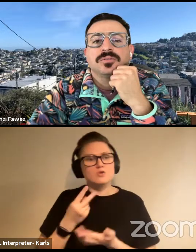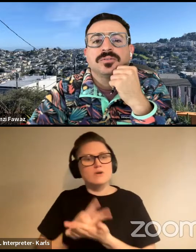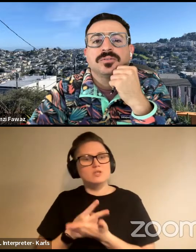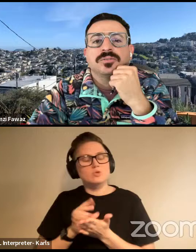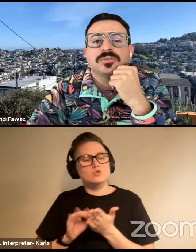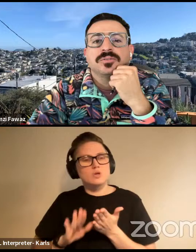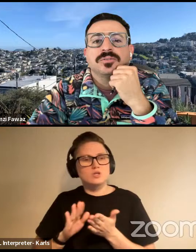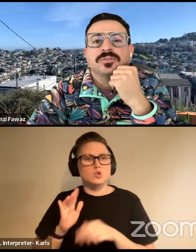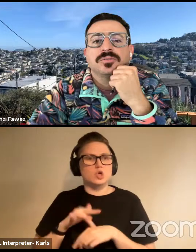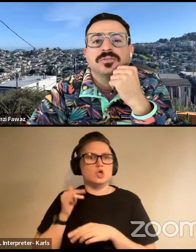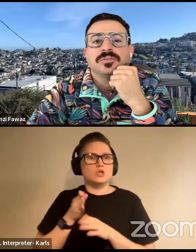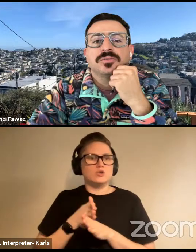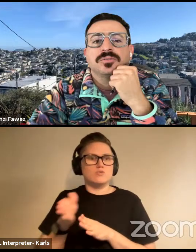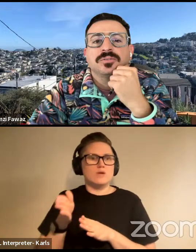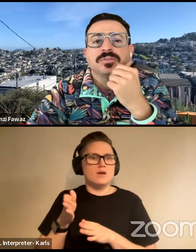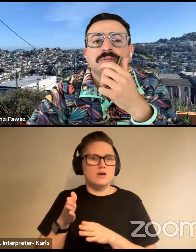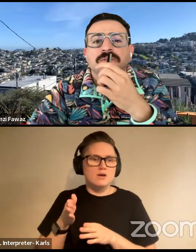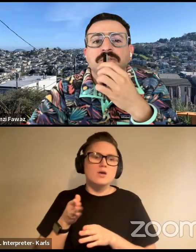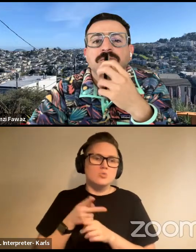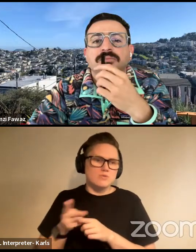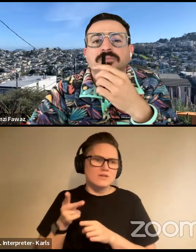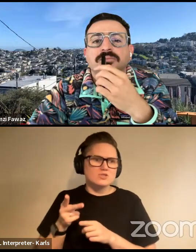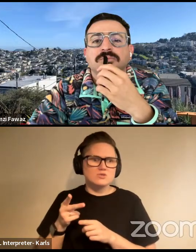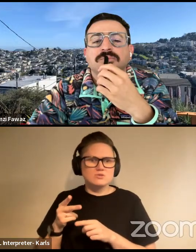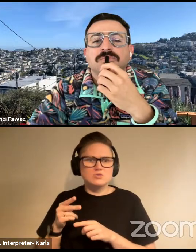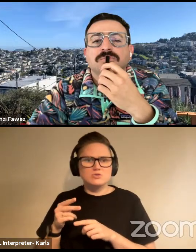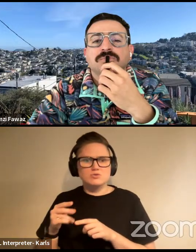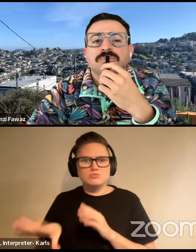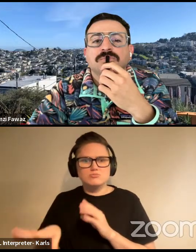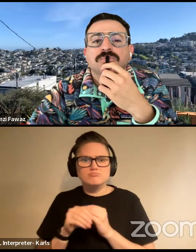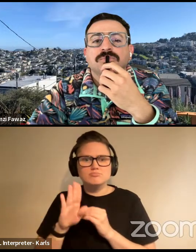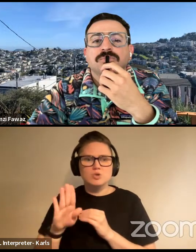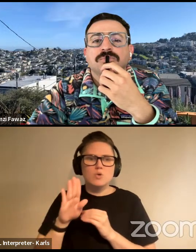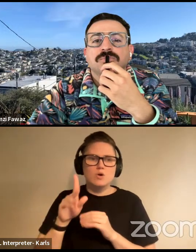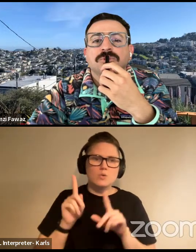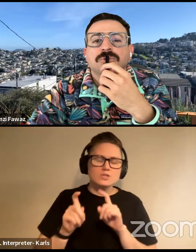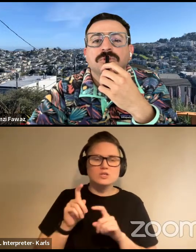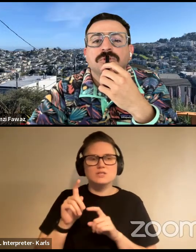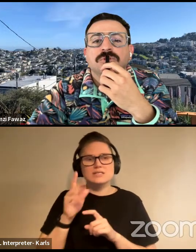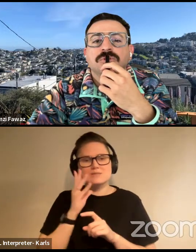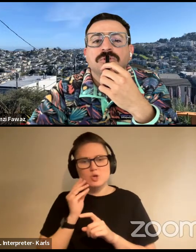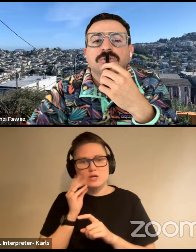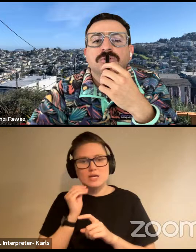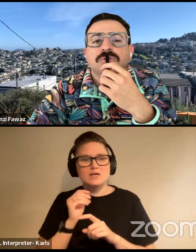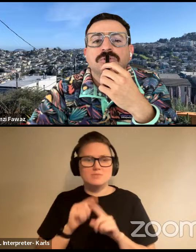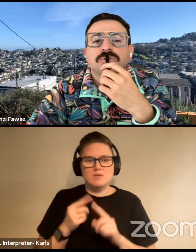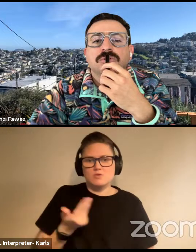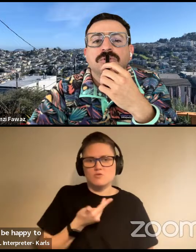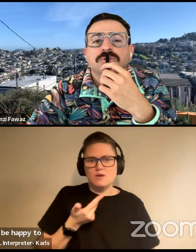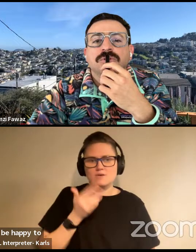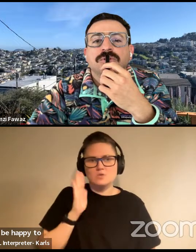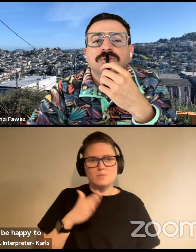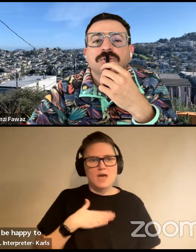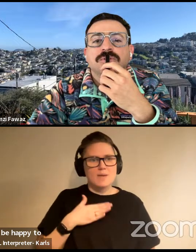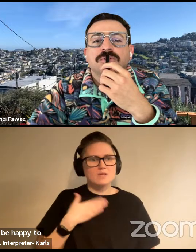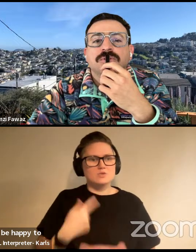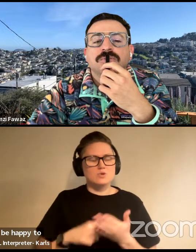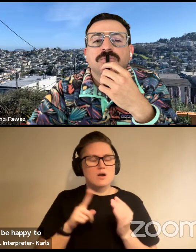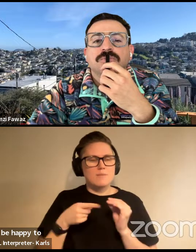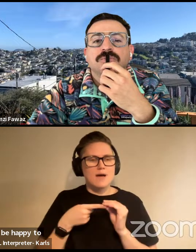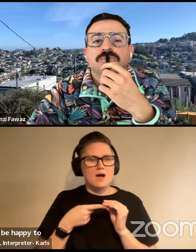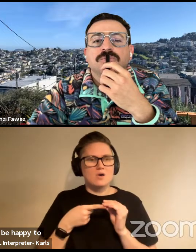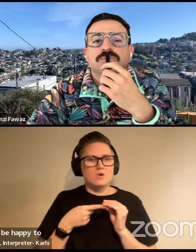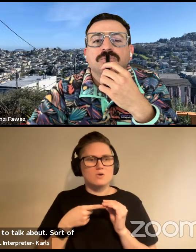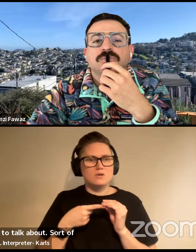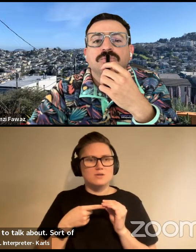professionals to sort of weigh in with your questions or even your experiences. Um, but the three of us would be happy to talk about, uh, sort